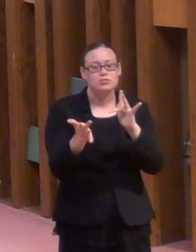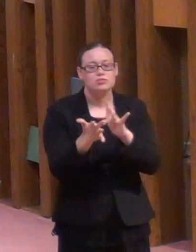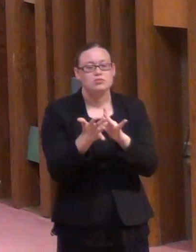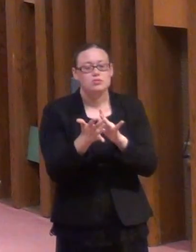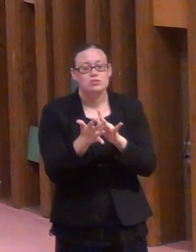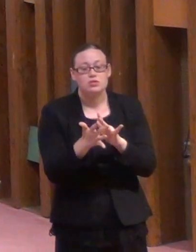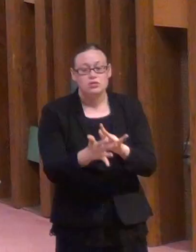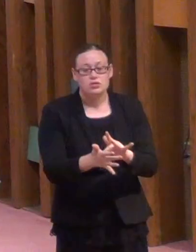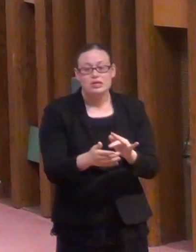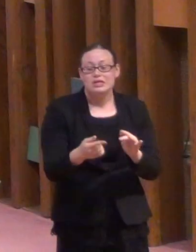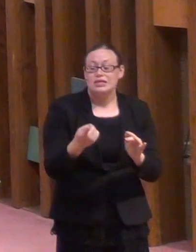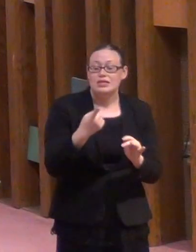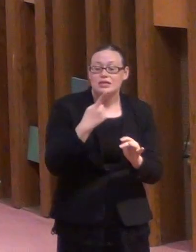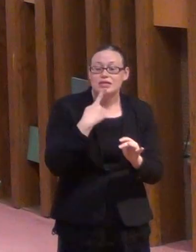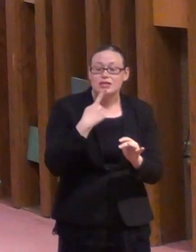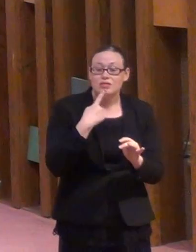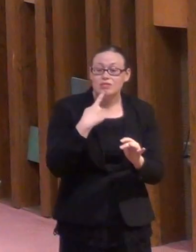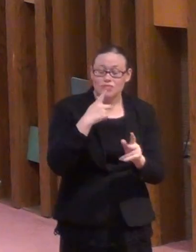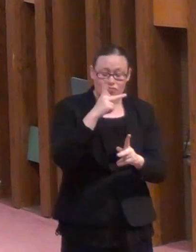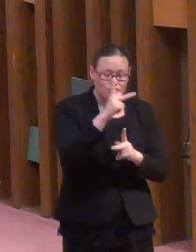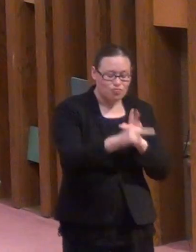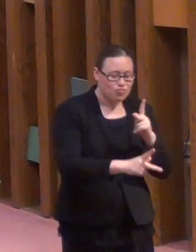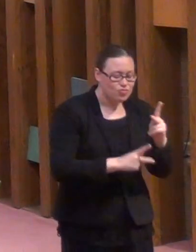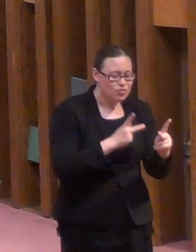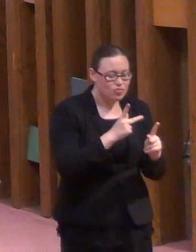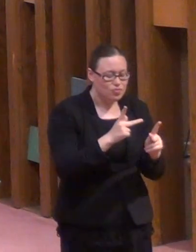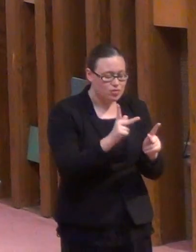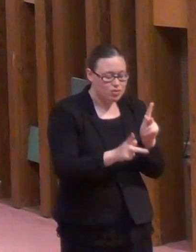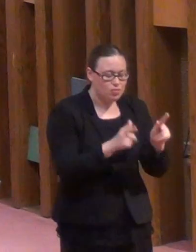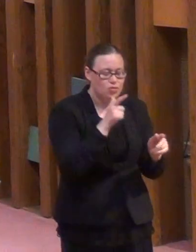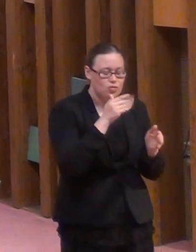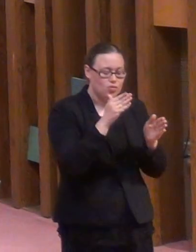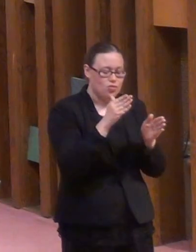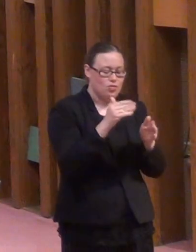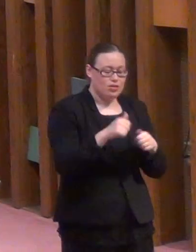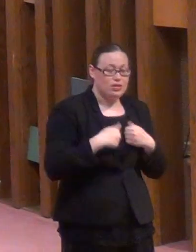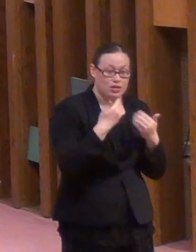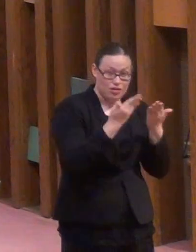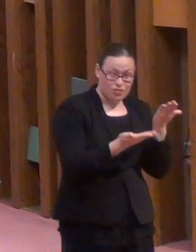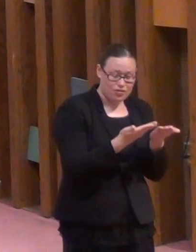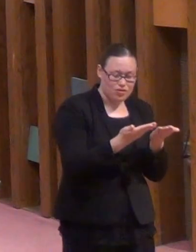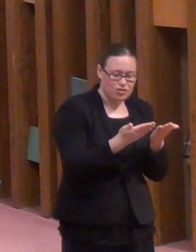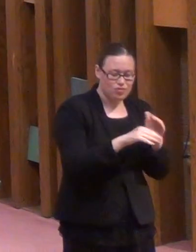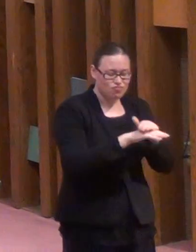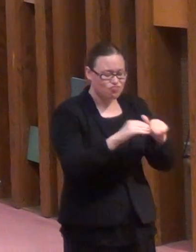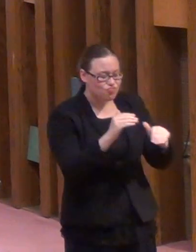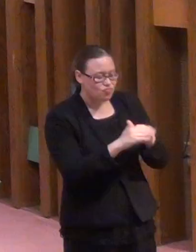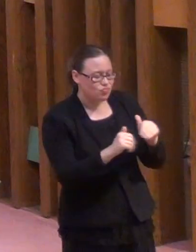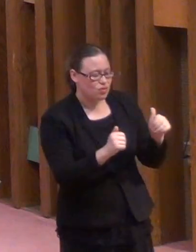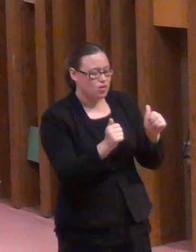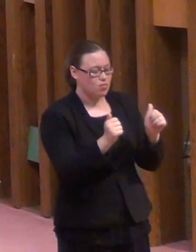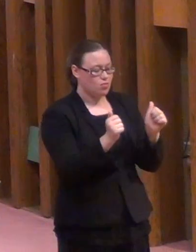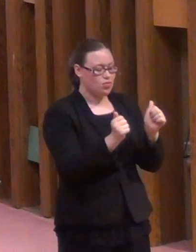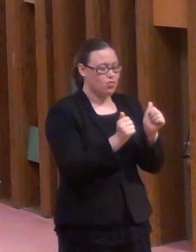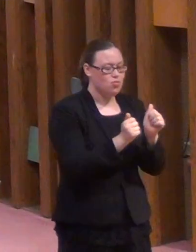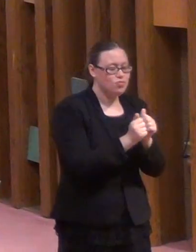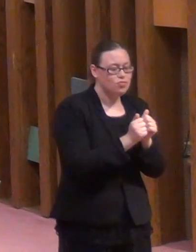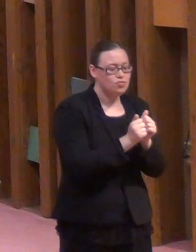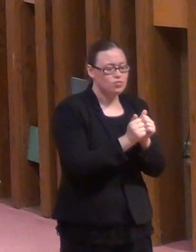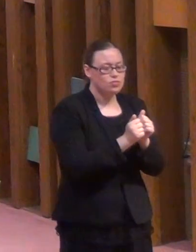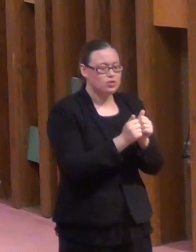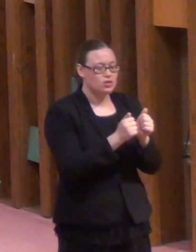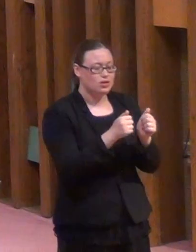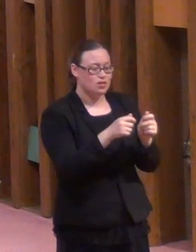showing that the people of this world are more comfortable and more able to deal with these kinds of crooked situations